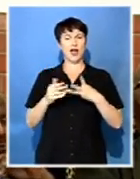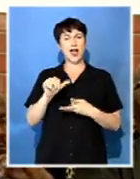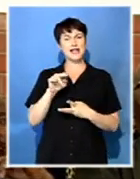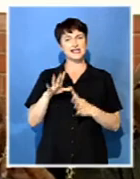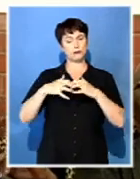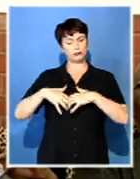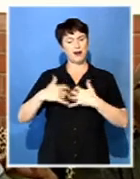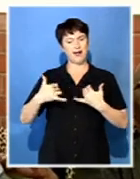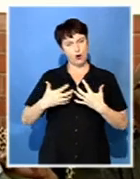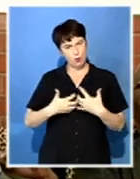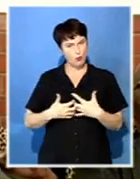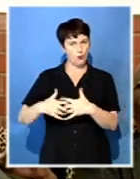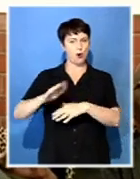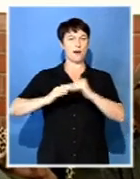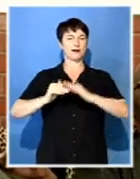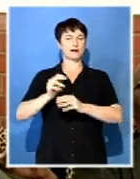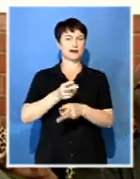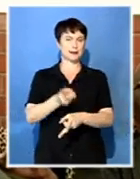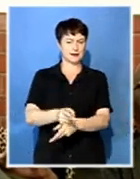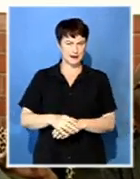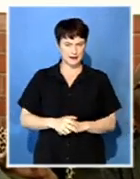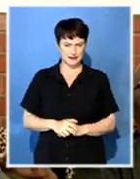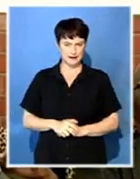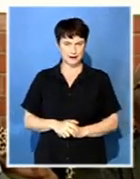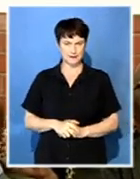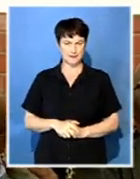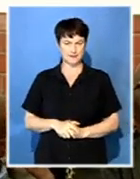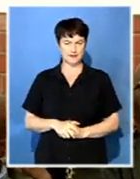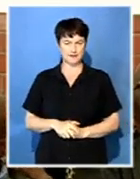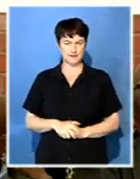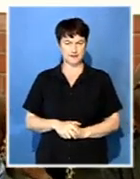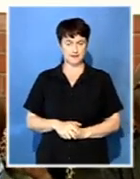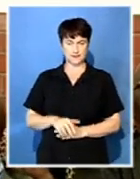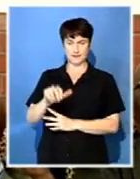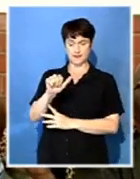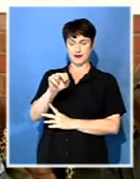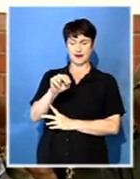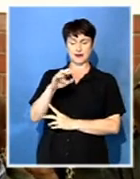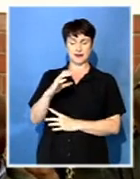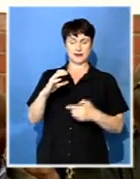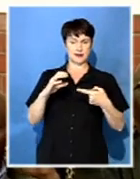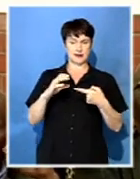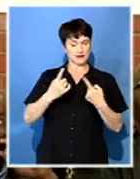African National Congress. The ANC